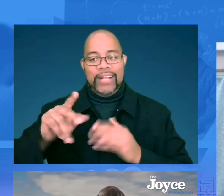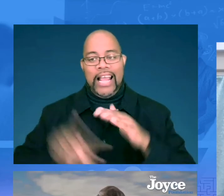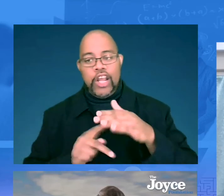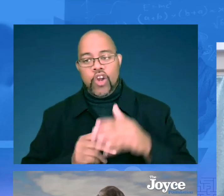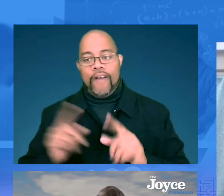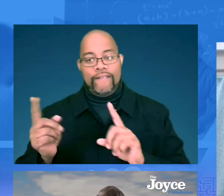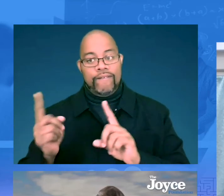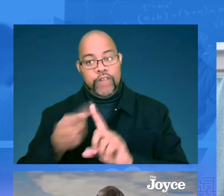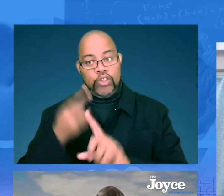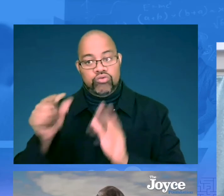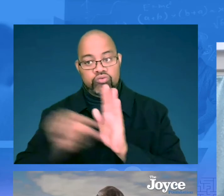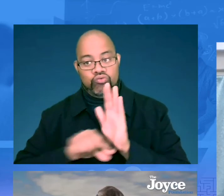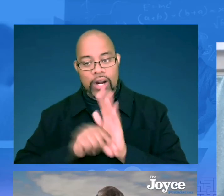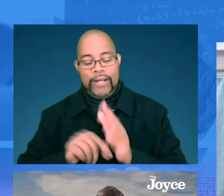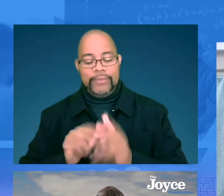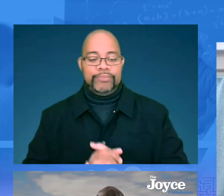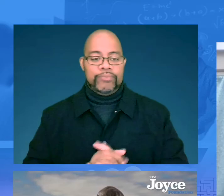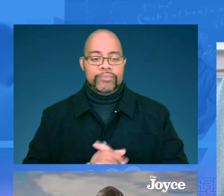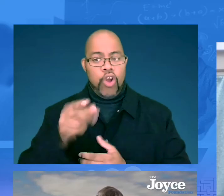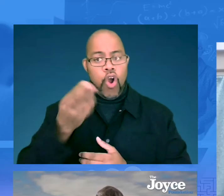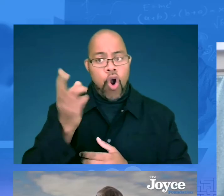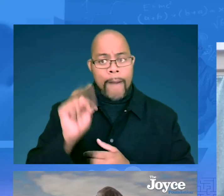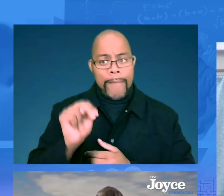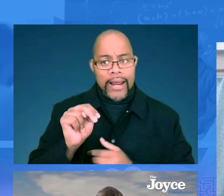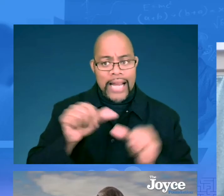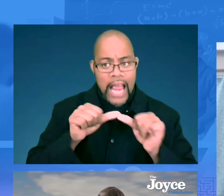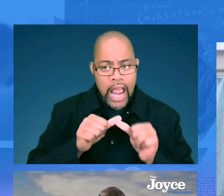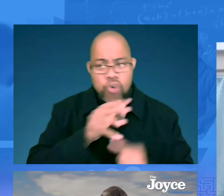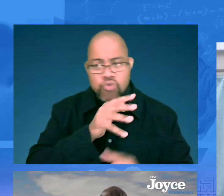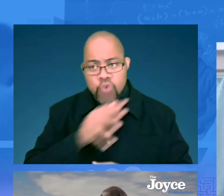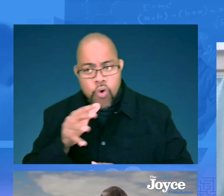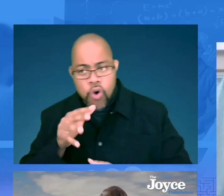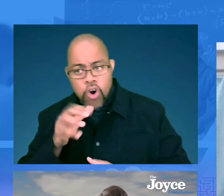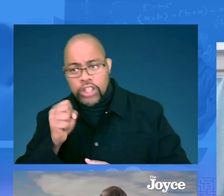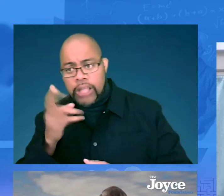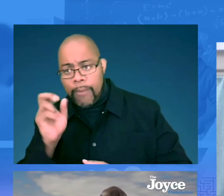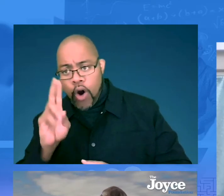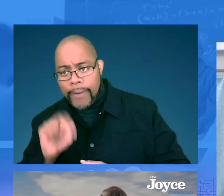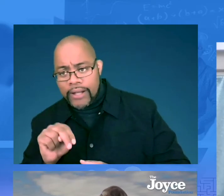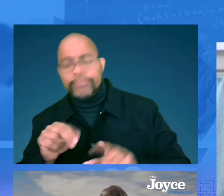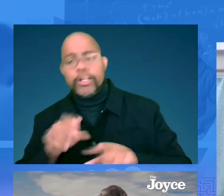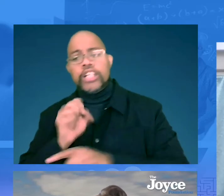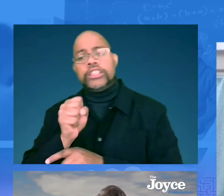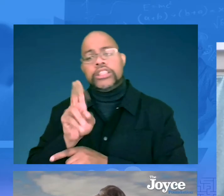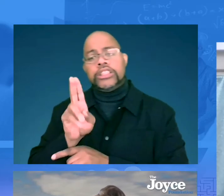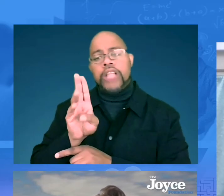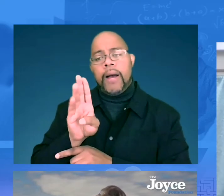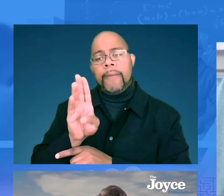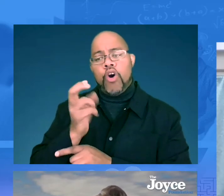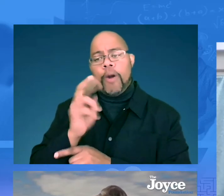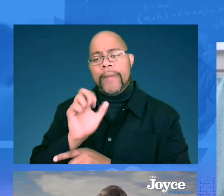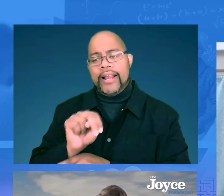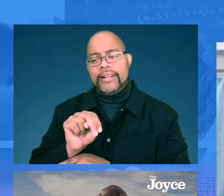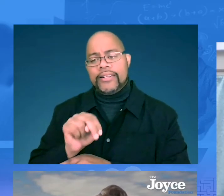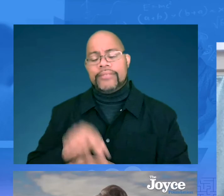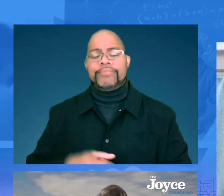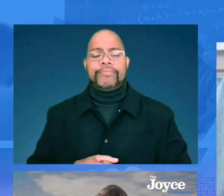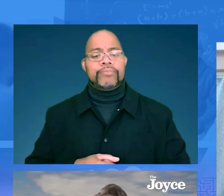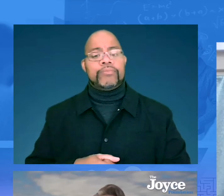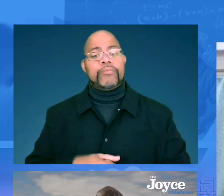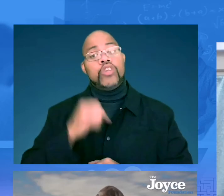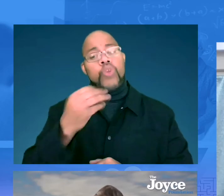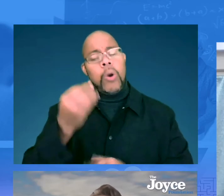here, but then the rest is kindergarten, first grade. And are you in an urban area, rural, suburban? Suburban.